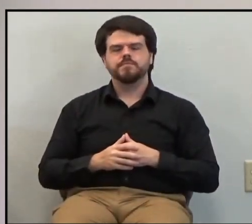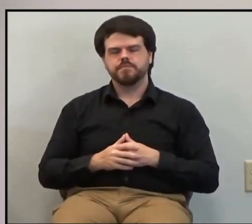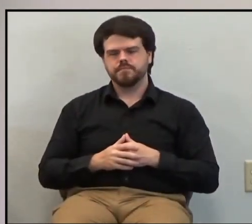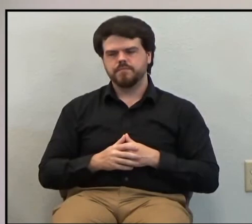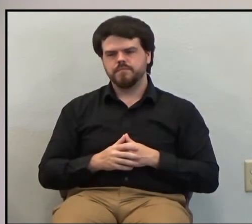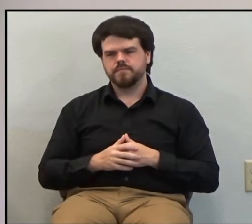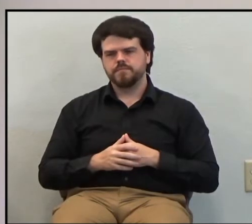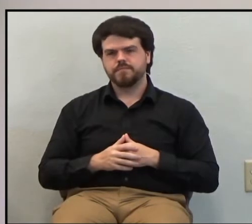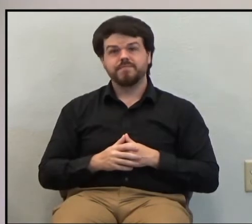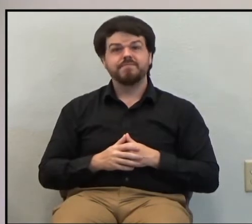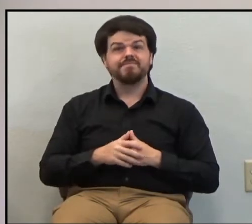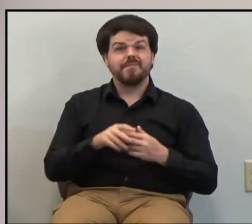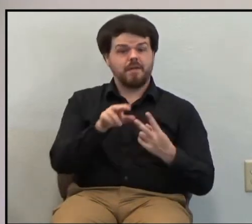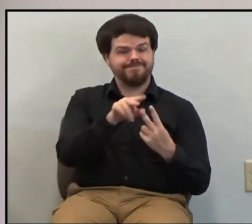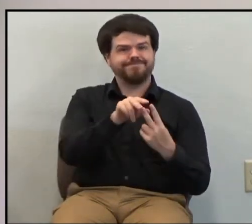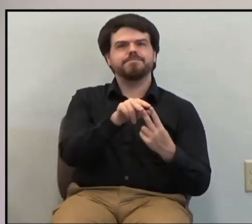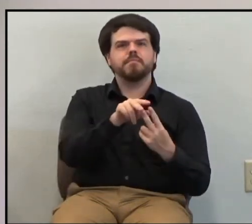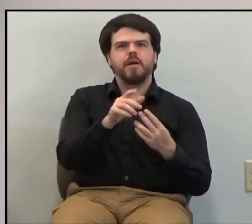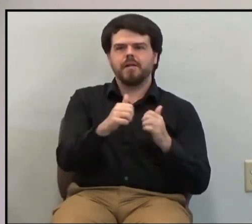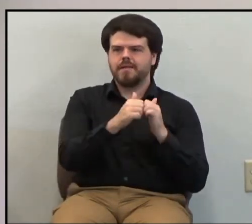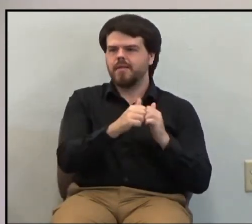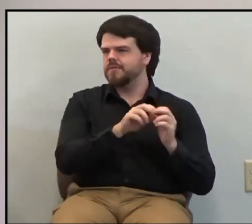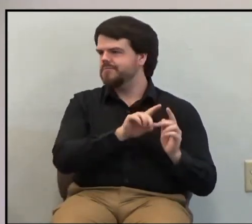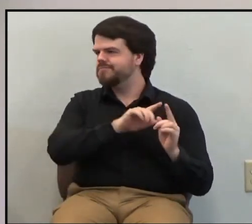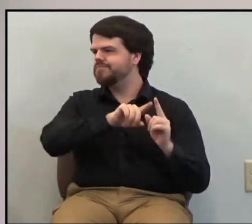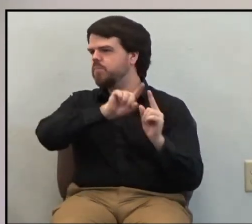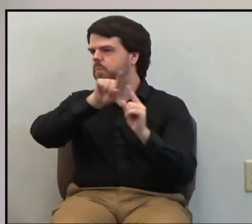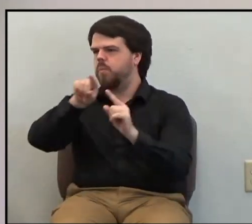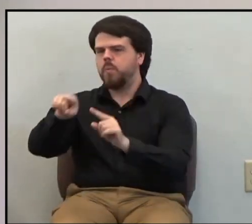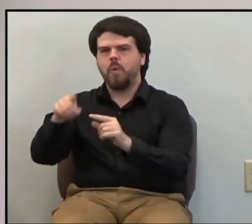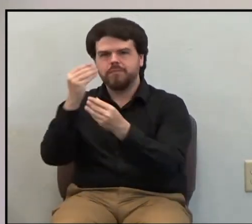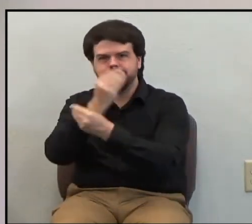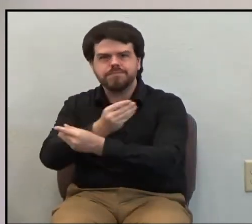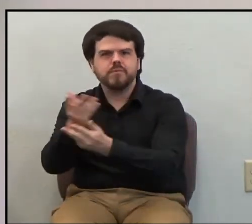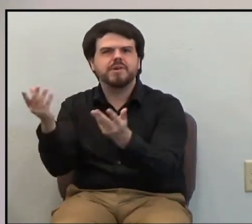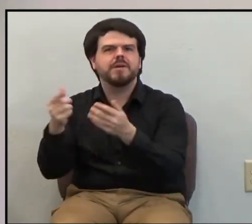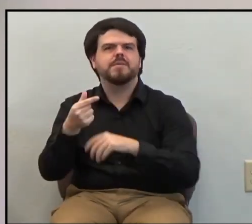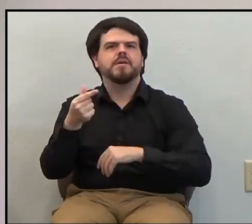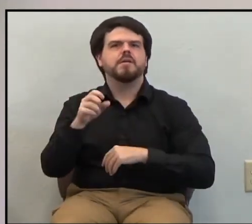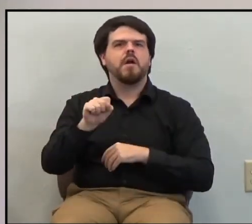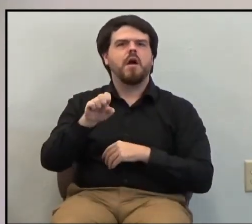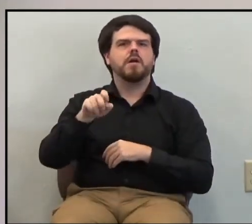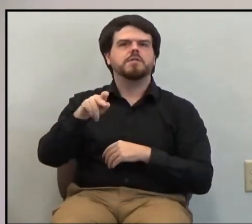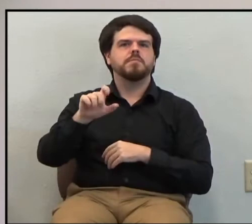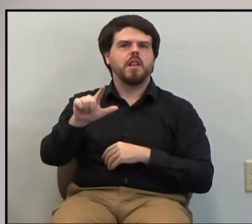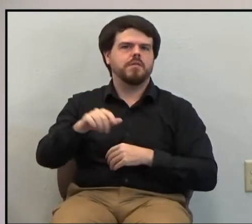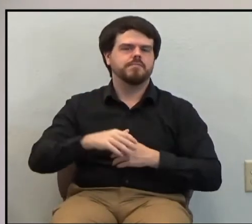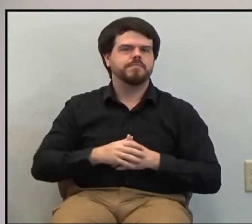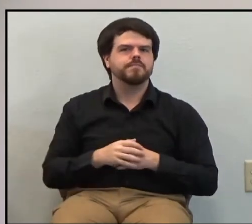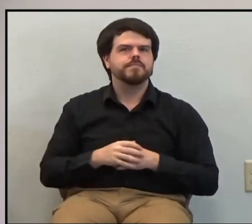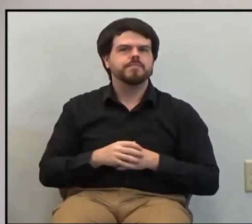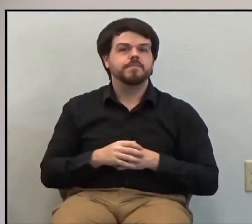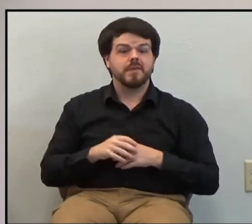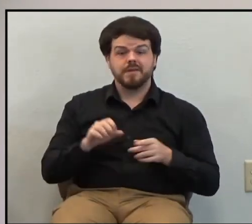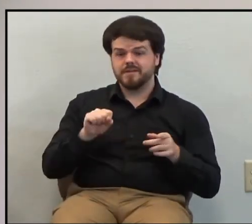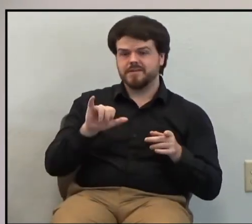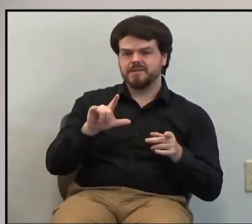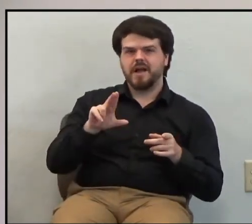And then together they proclaimed the gospel. Silas was a worthy companion and helpful